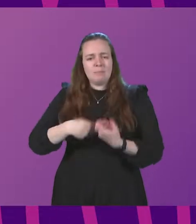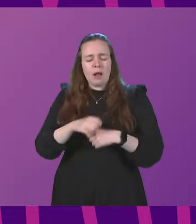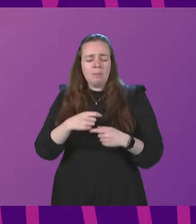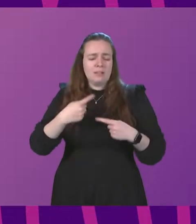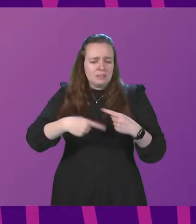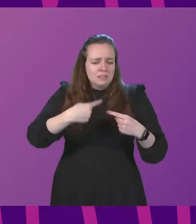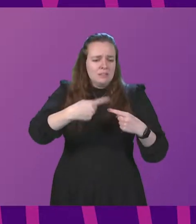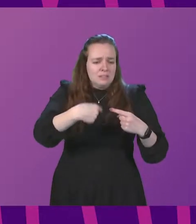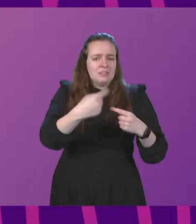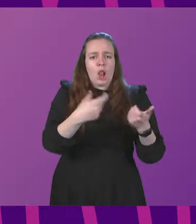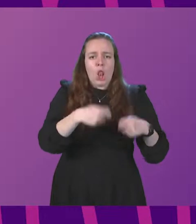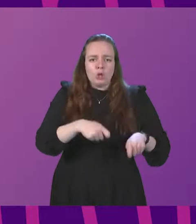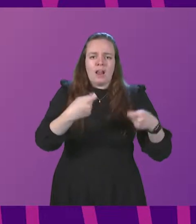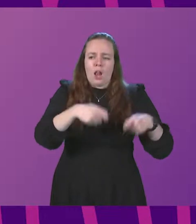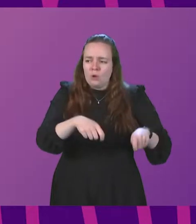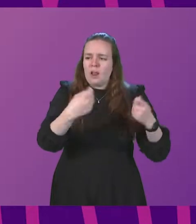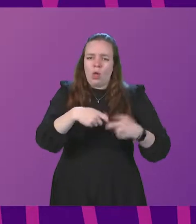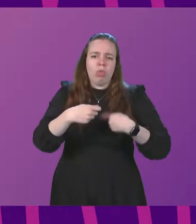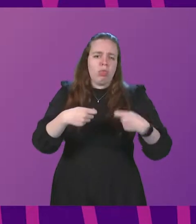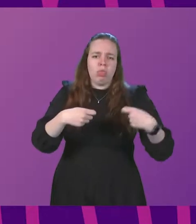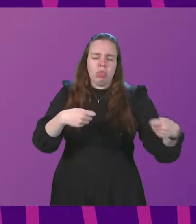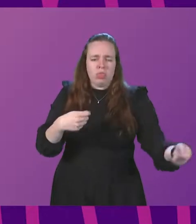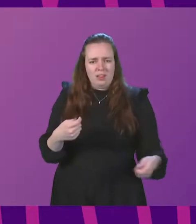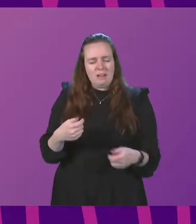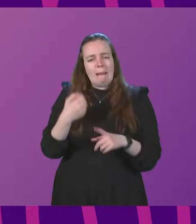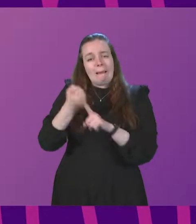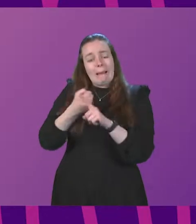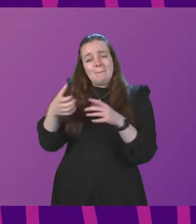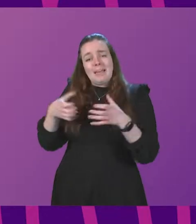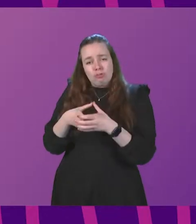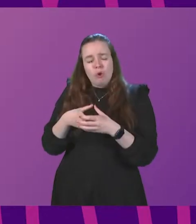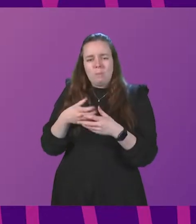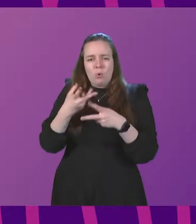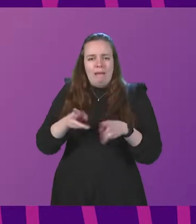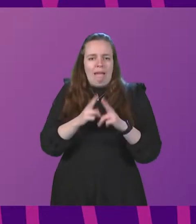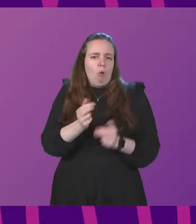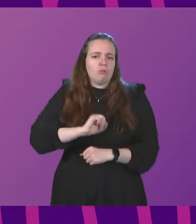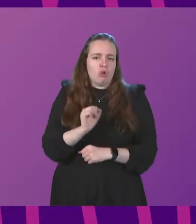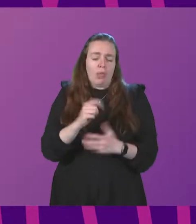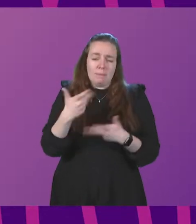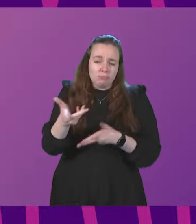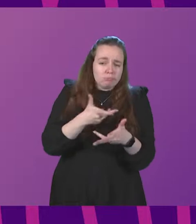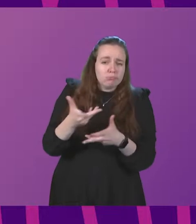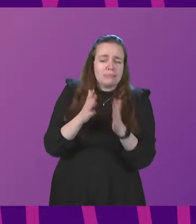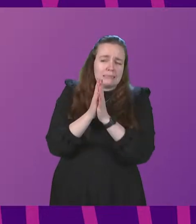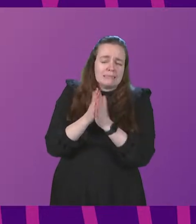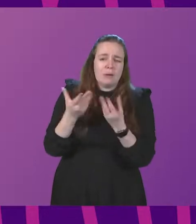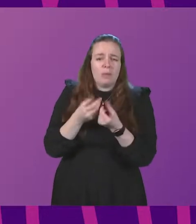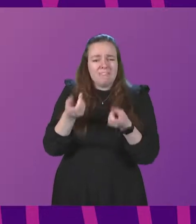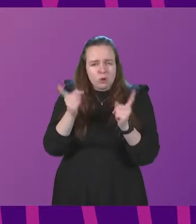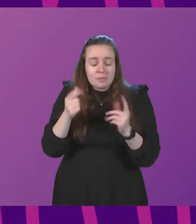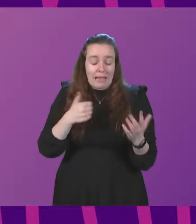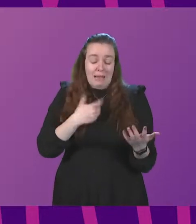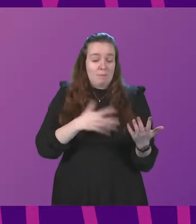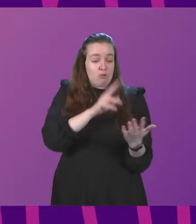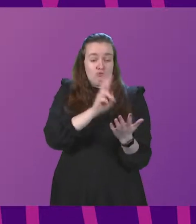last for weeks. The campaign group Care Home Relatives Scotland have been pleading repeatedly with the First Minister and I have been reading on a